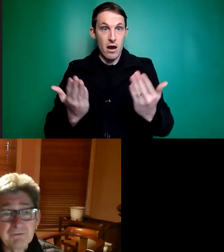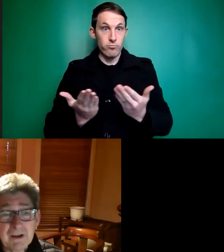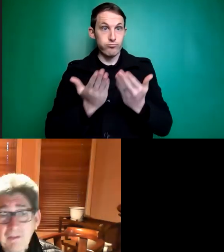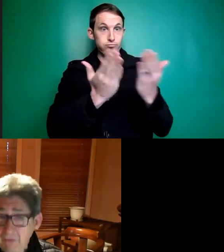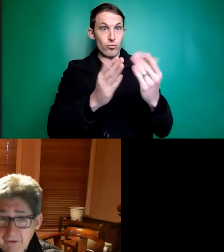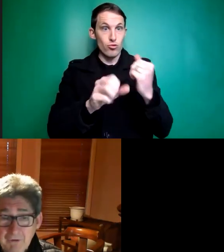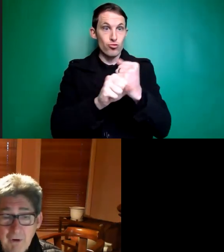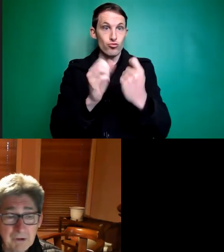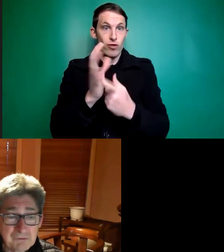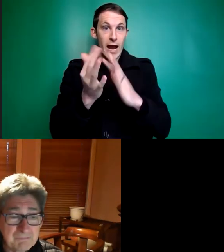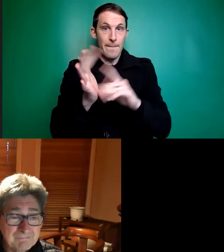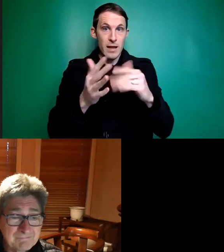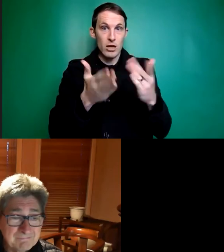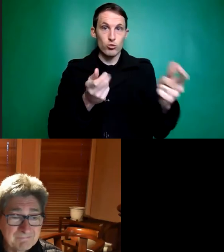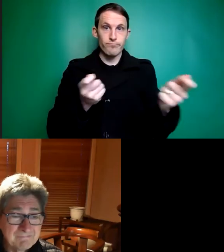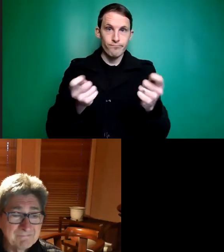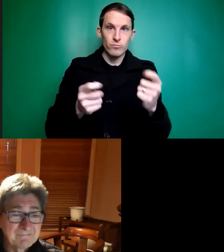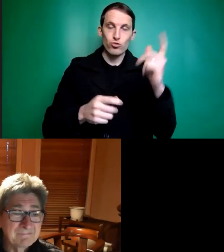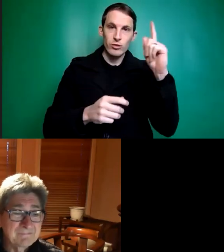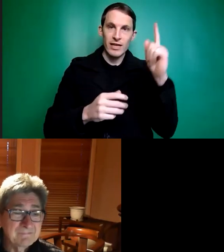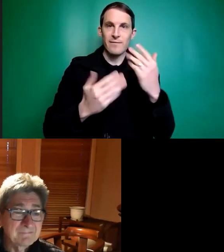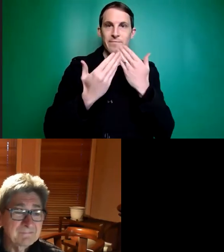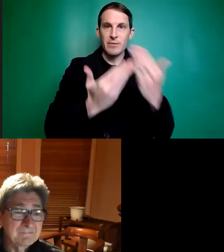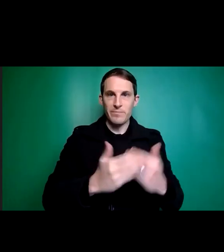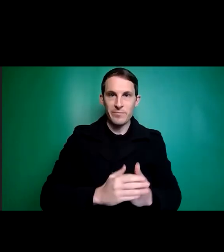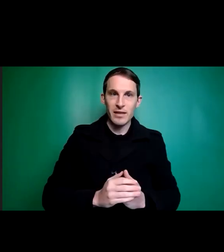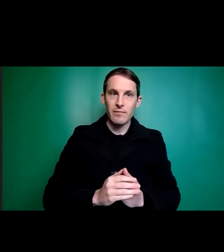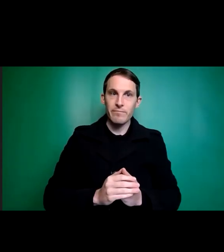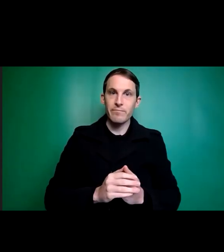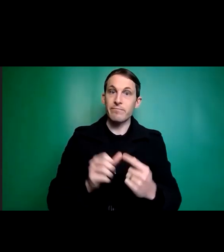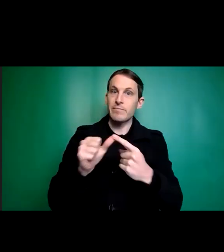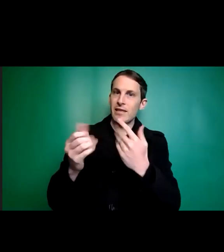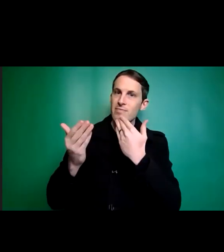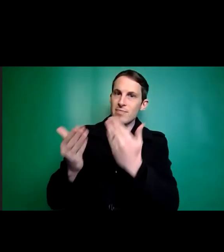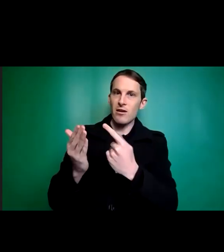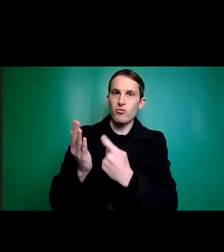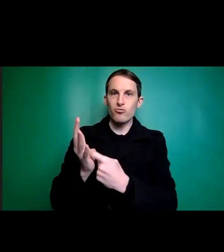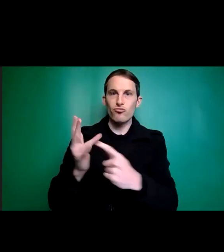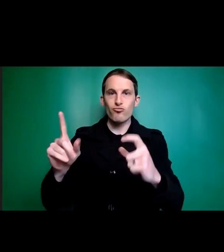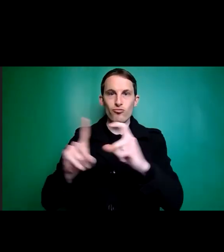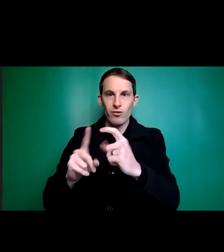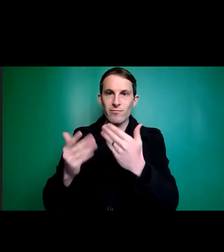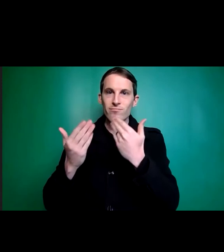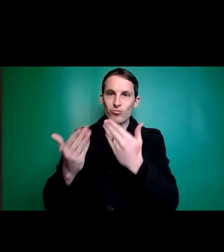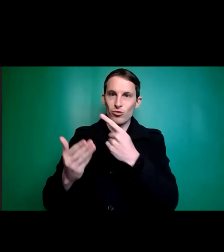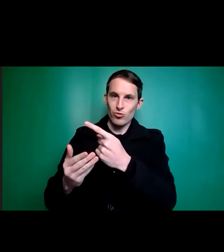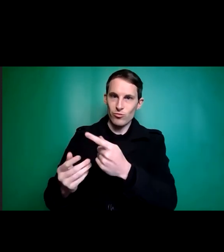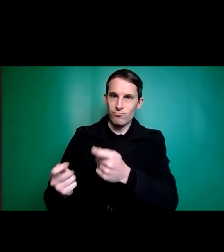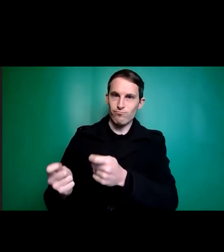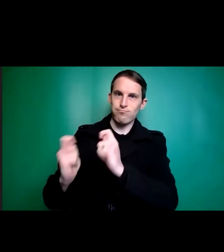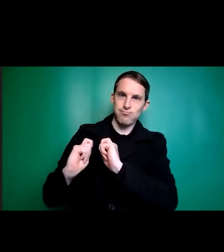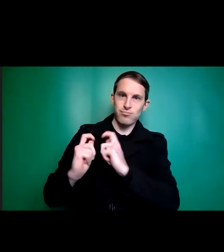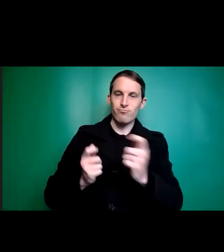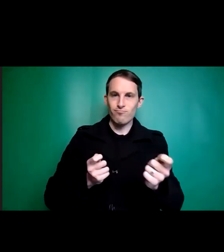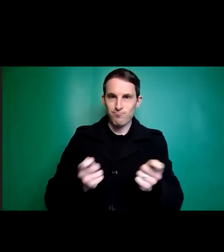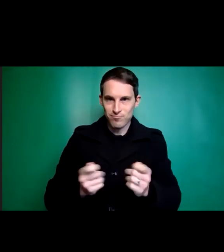today's event. Thank you very much. Well, thanks, Rod. I appreciate you passing the baton and I'm